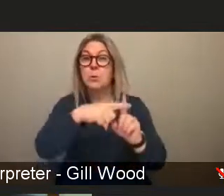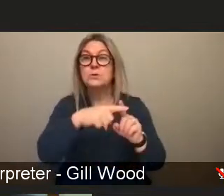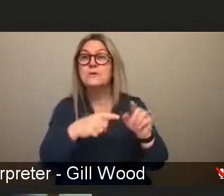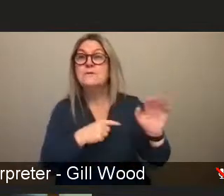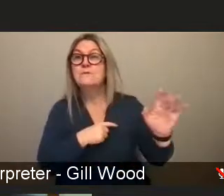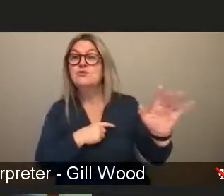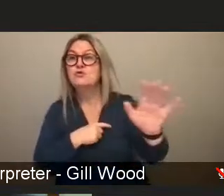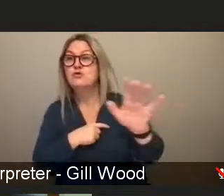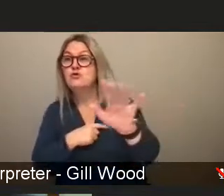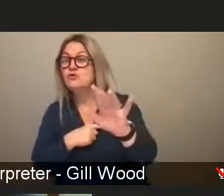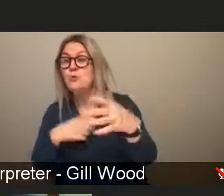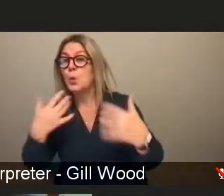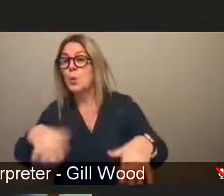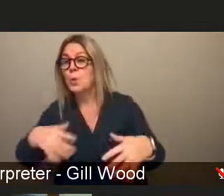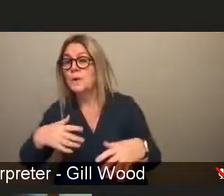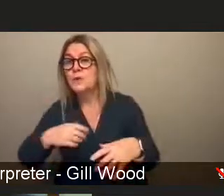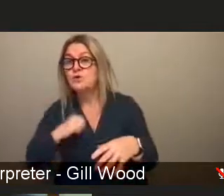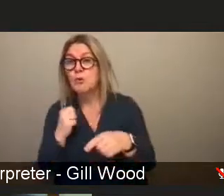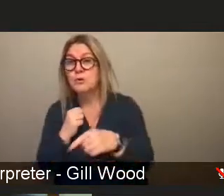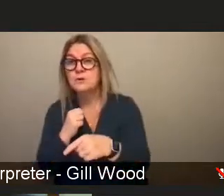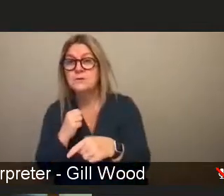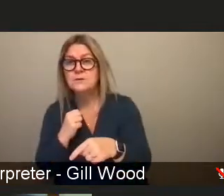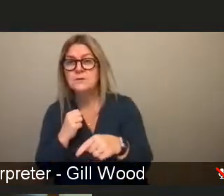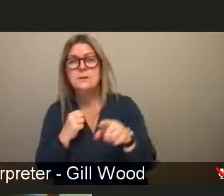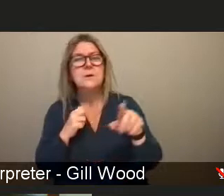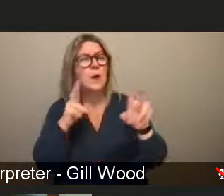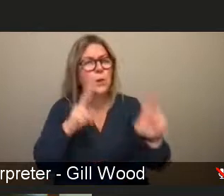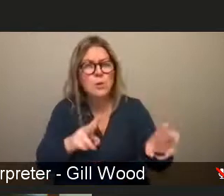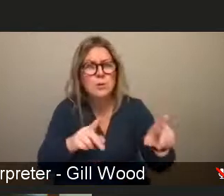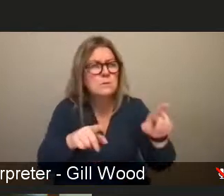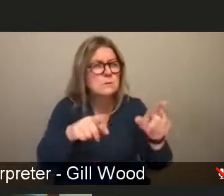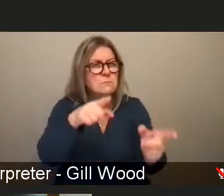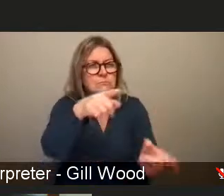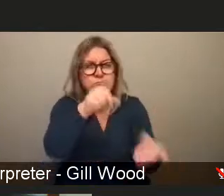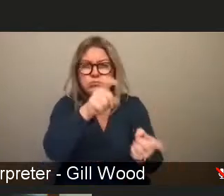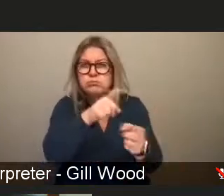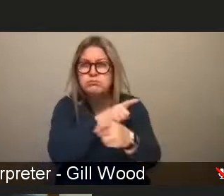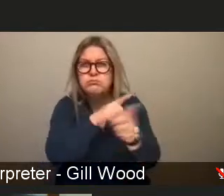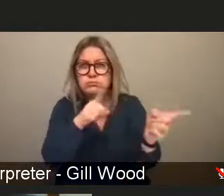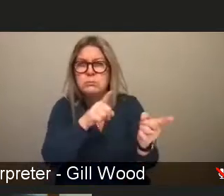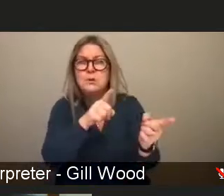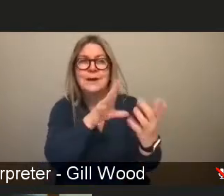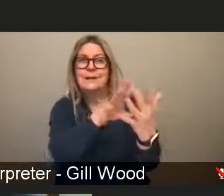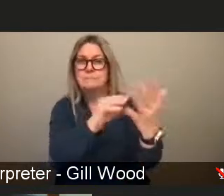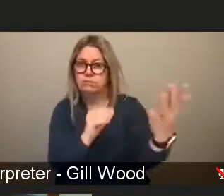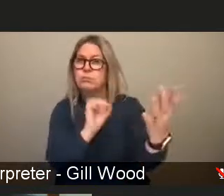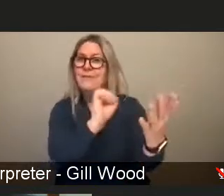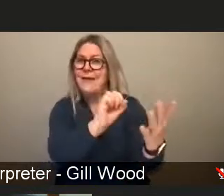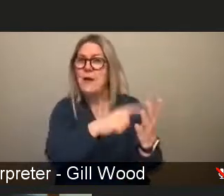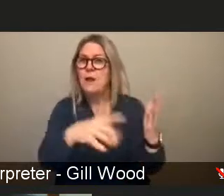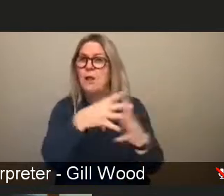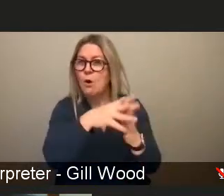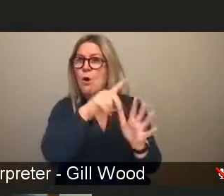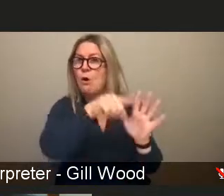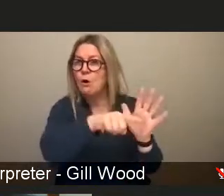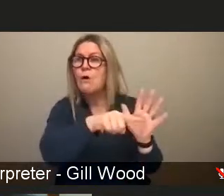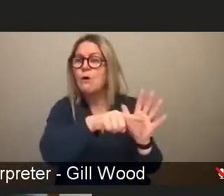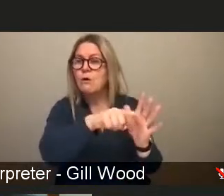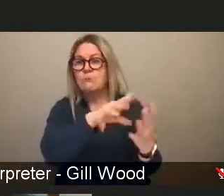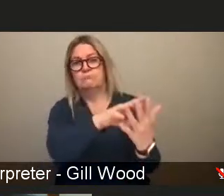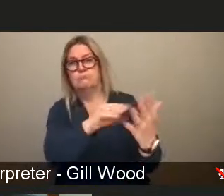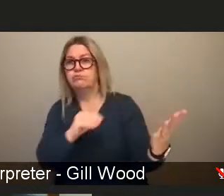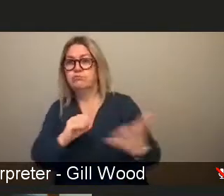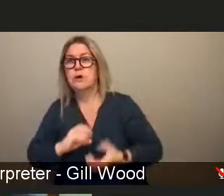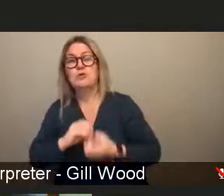trying to get laws that are effective you know every sphere um and just one other